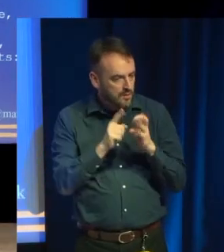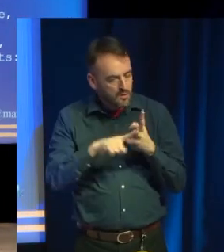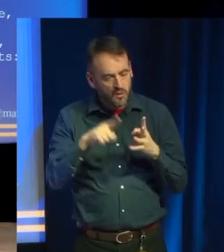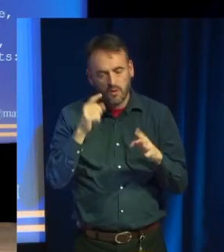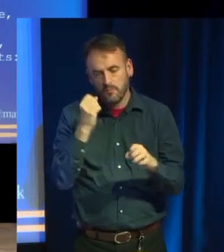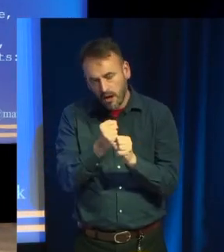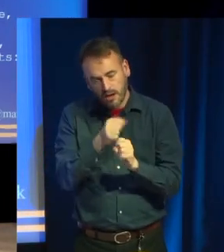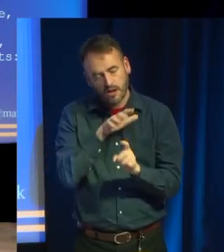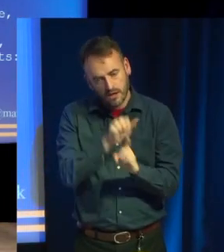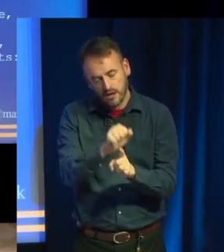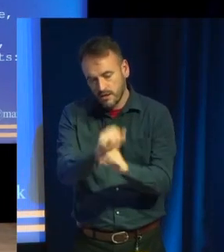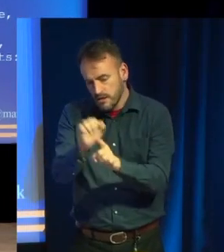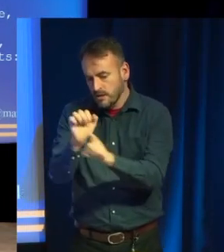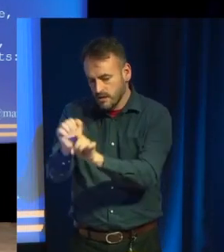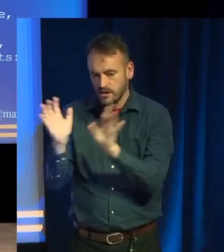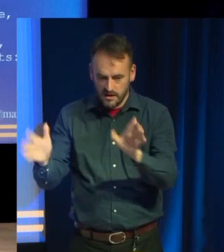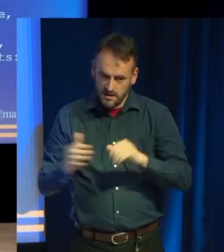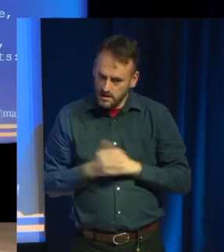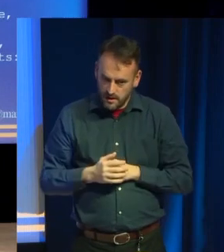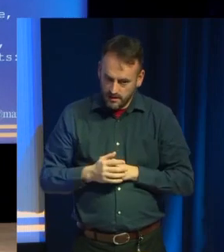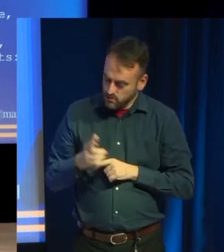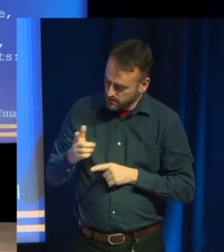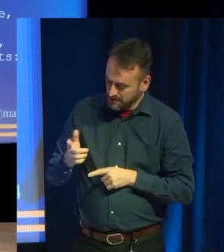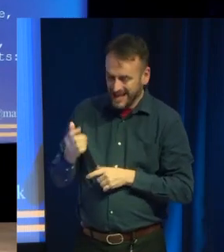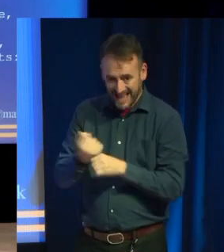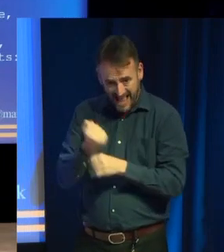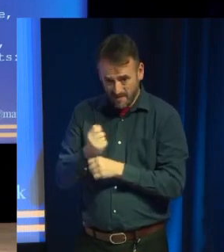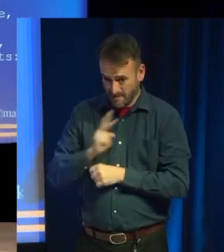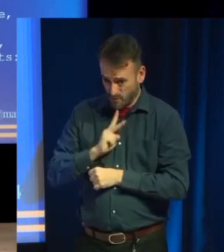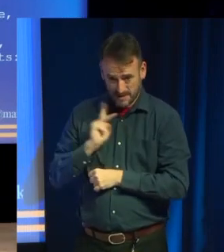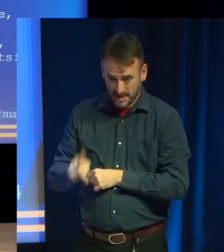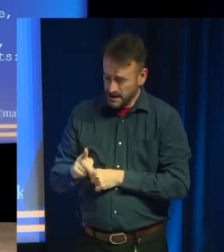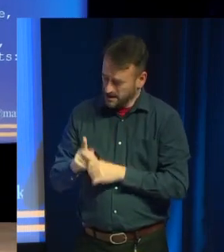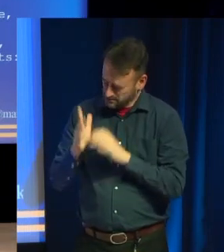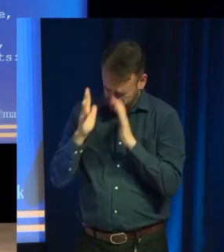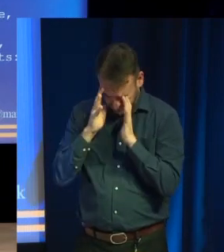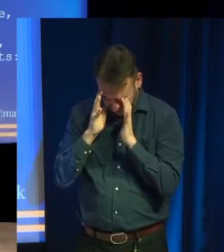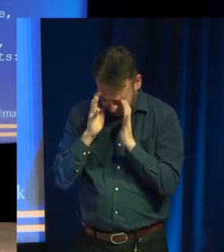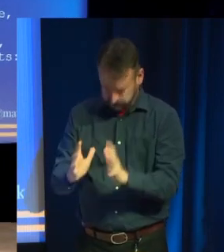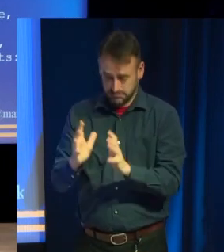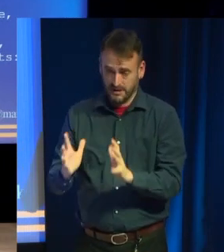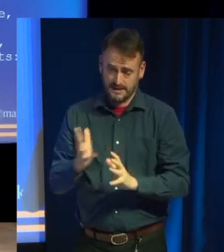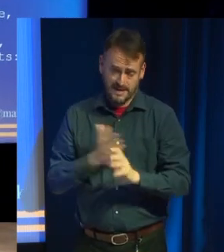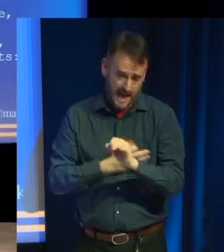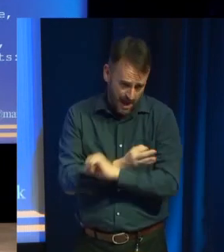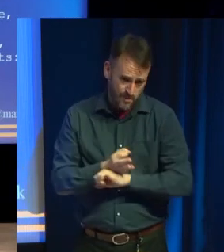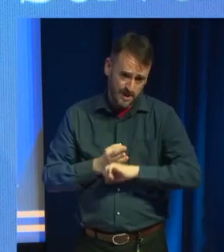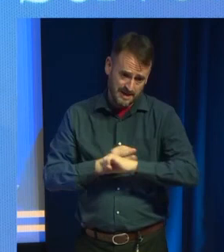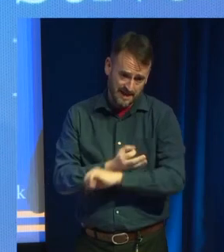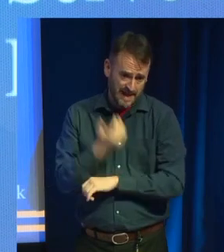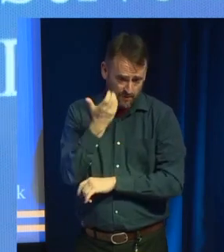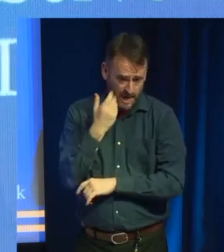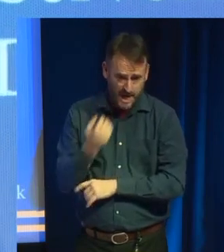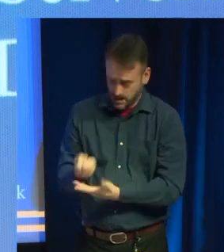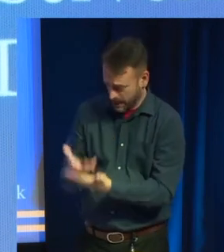Debugging a game, which is voice, is really, really throat. If you're having to spend hours and hours every day just talking to this machine